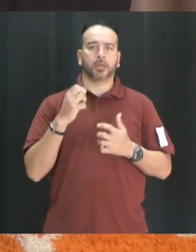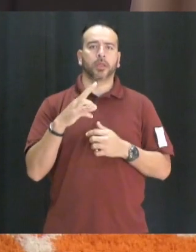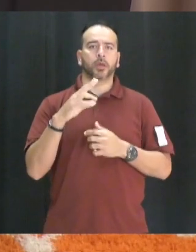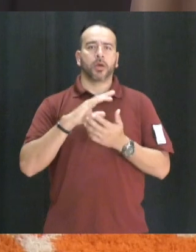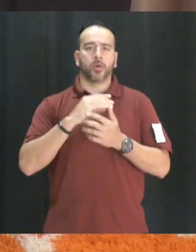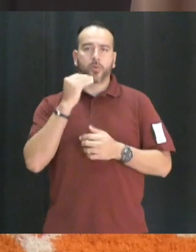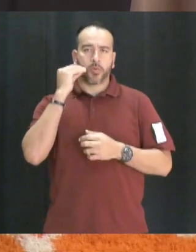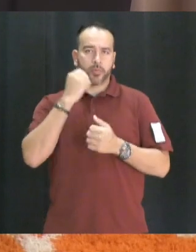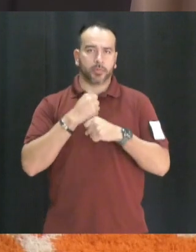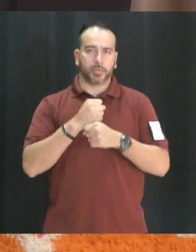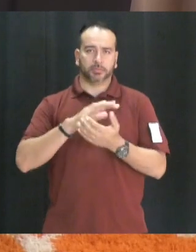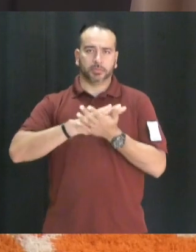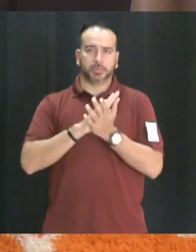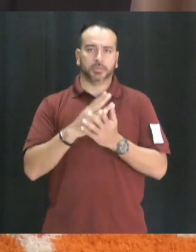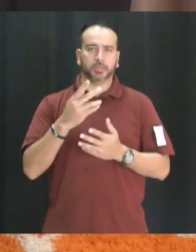pepperoni pizza.